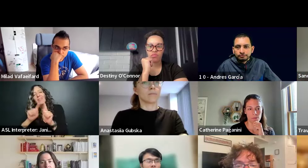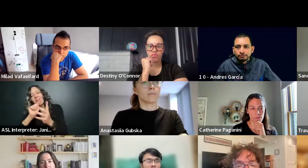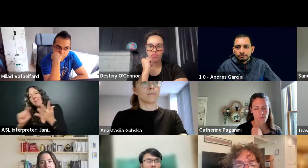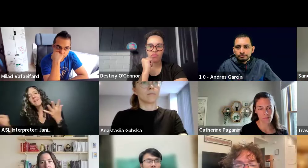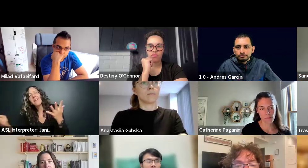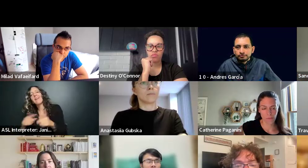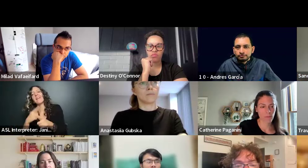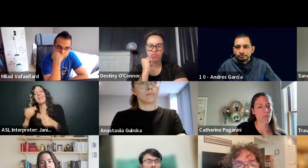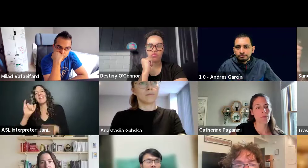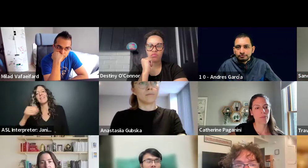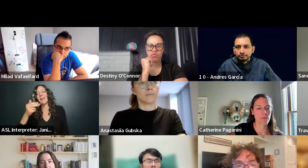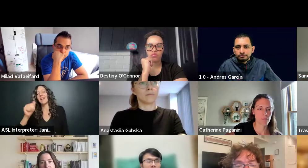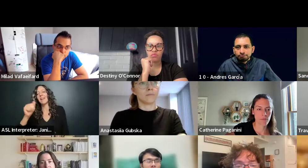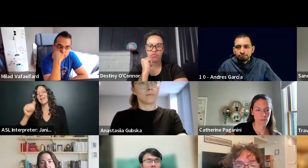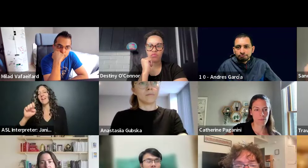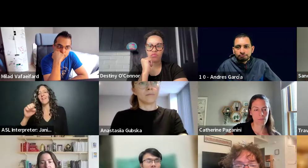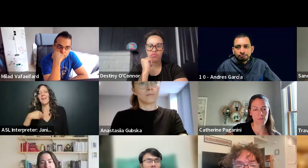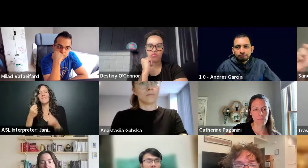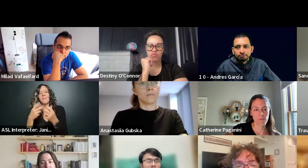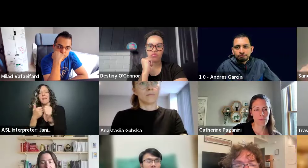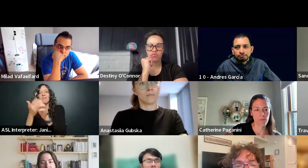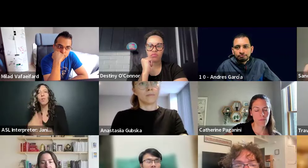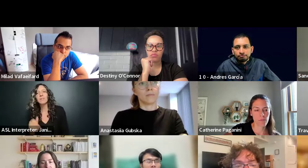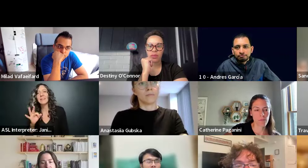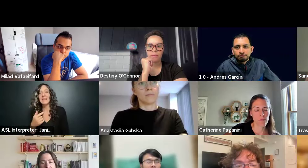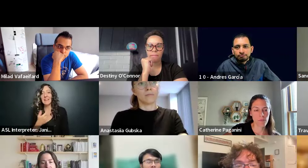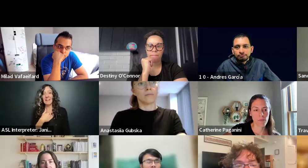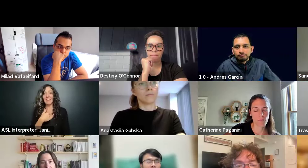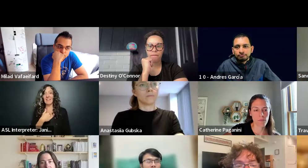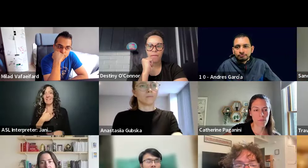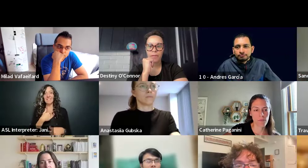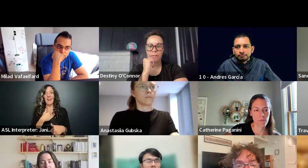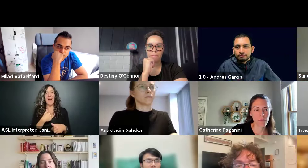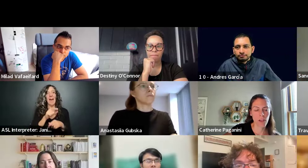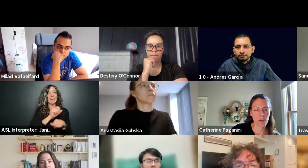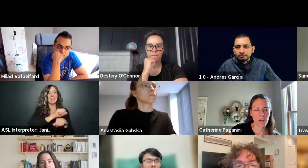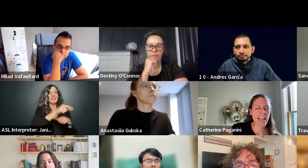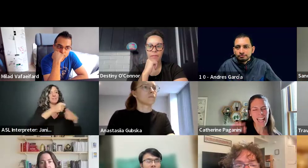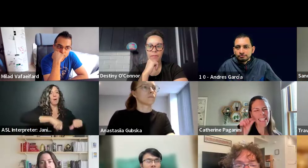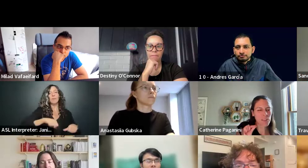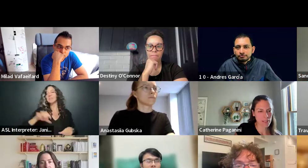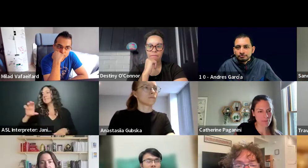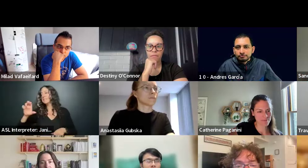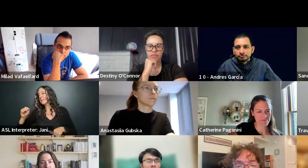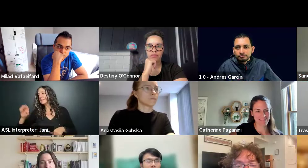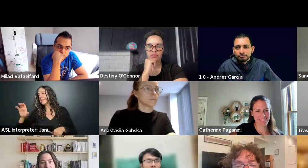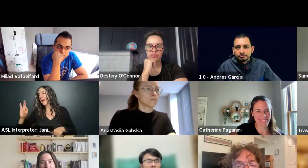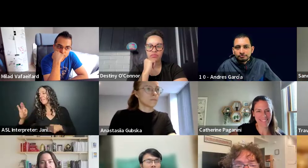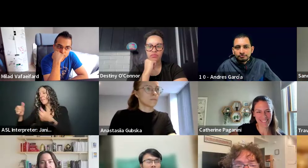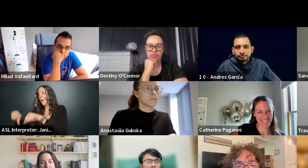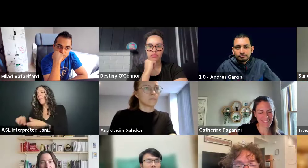I were to tweet and the CNC have to tweet, there is so much difference in the followers, no? A little bit.